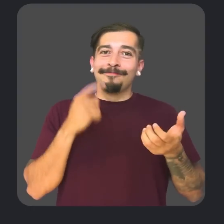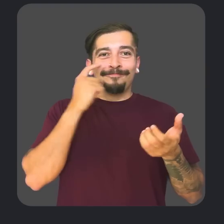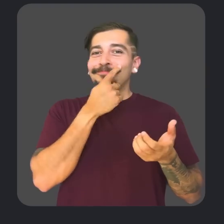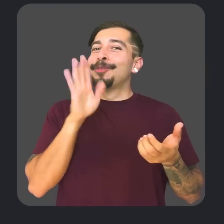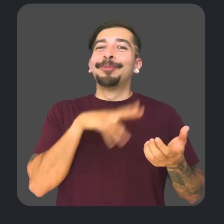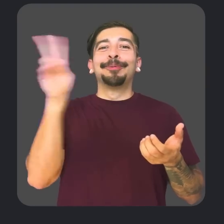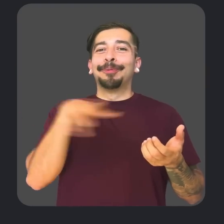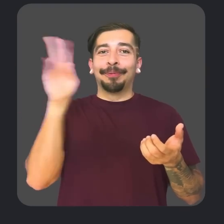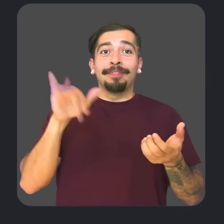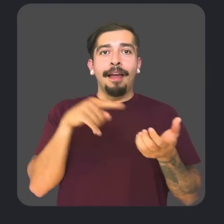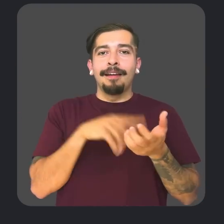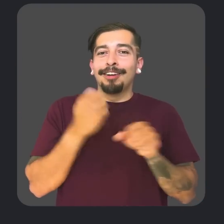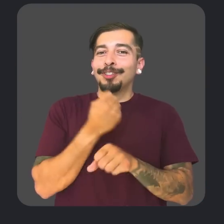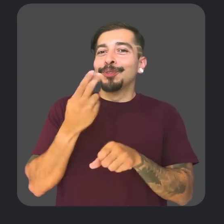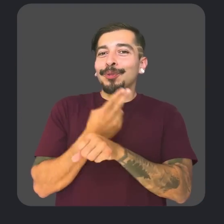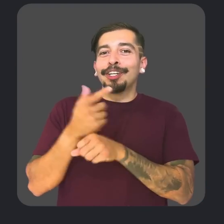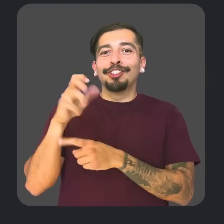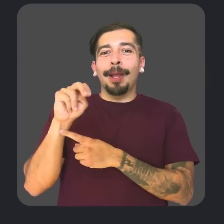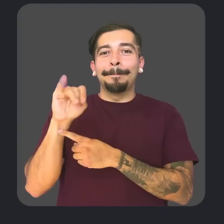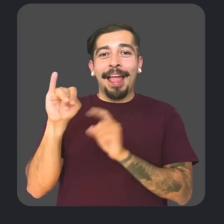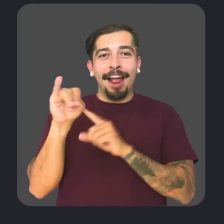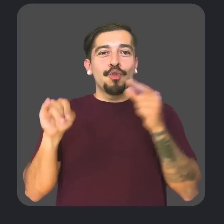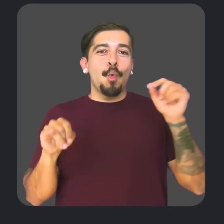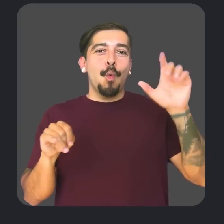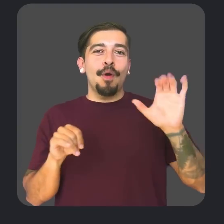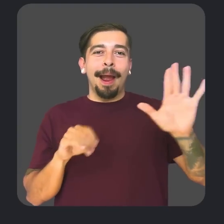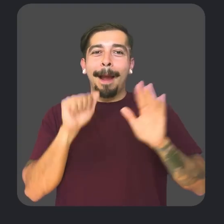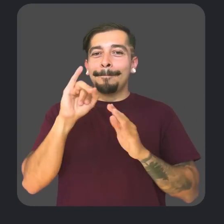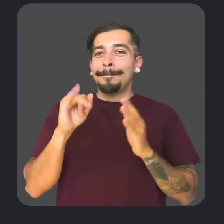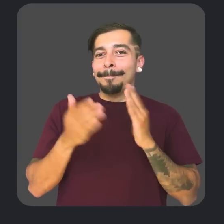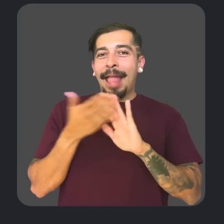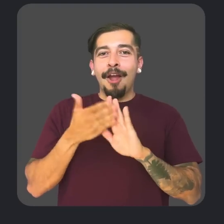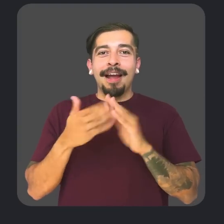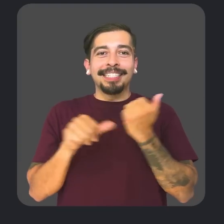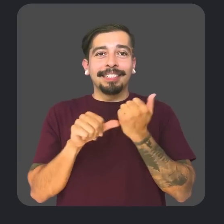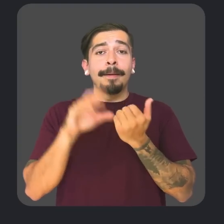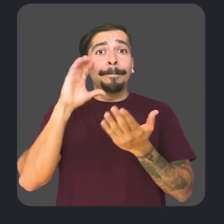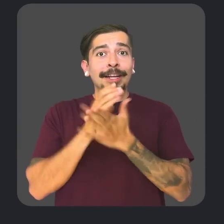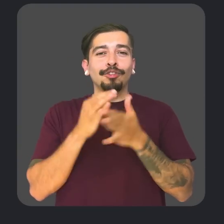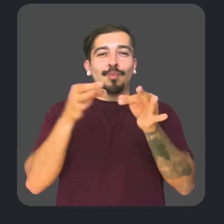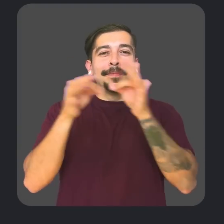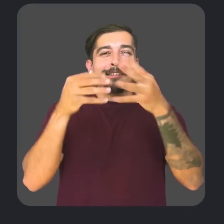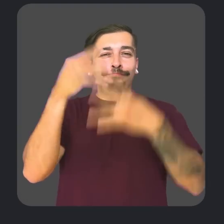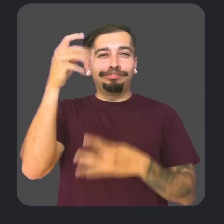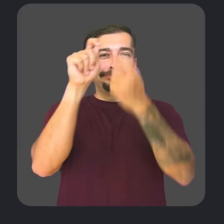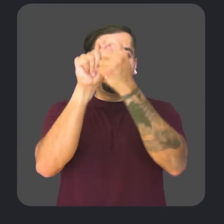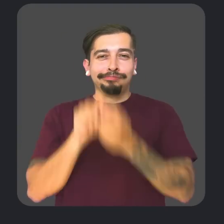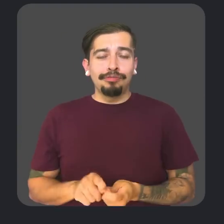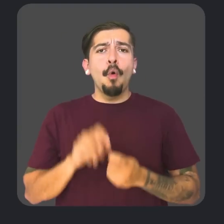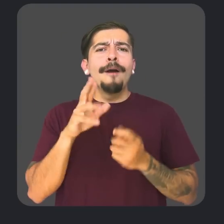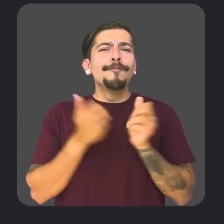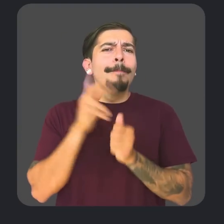device. In TalkBack, people can now use Gemini, Google's AI-powered assistant, to have images described in more detail